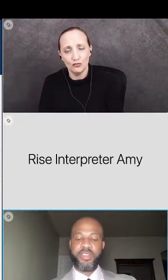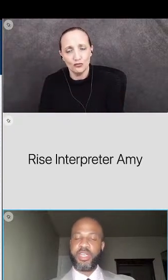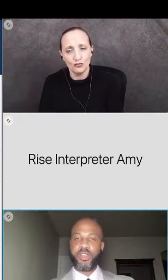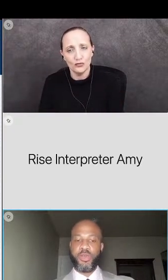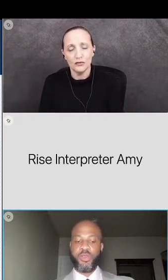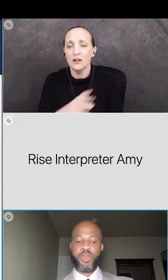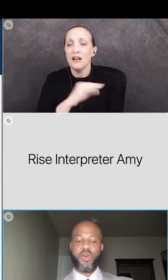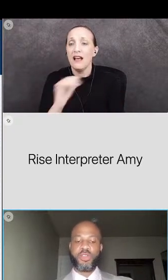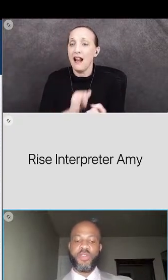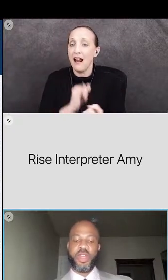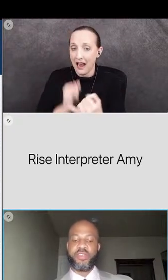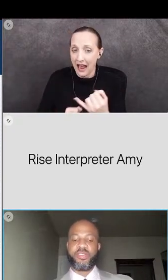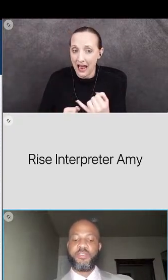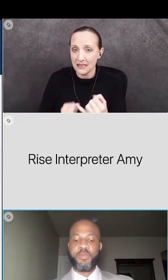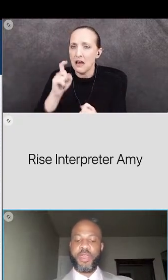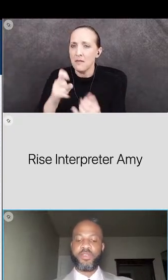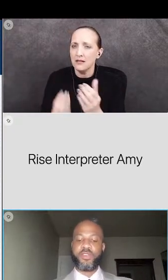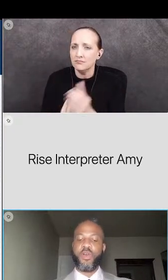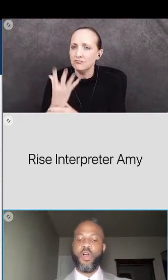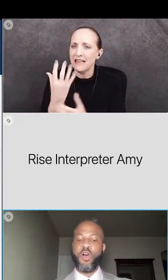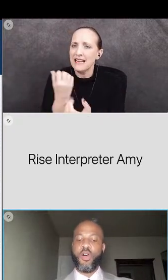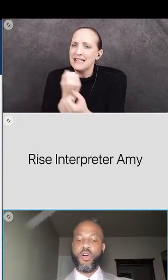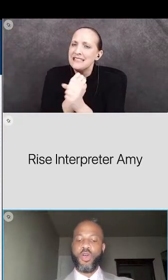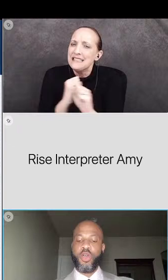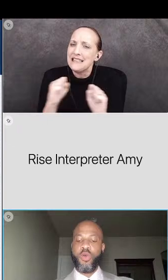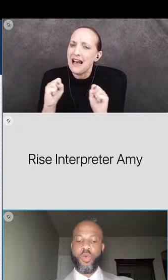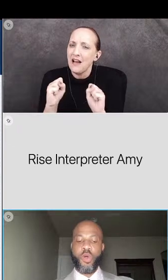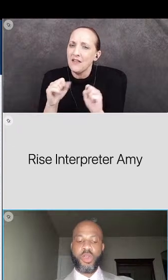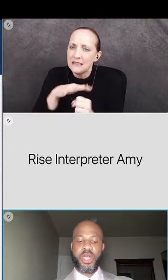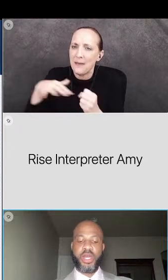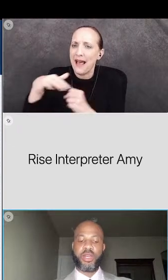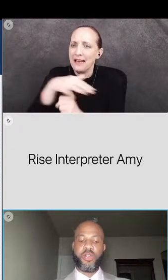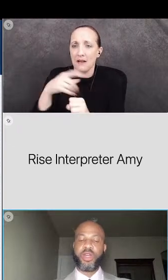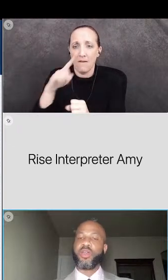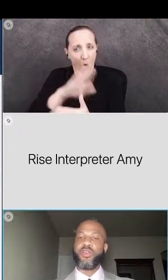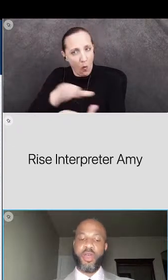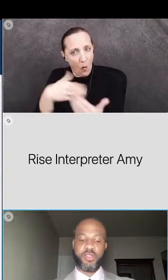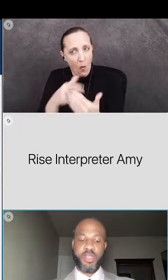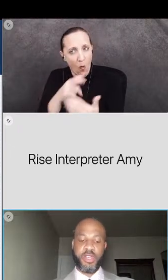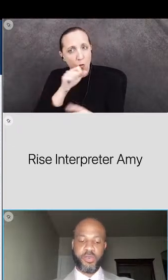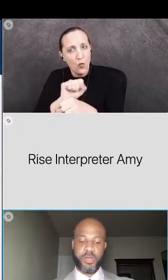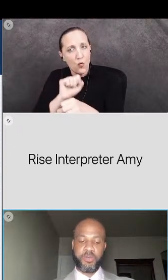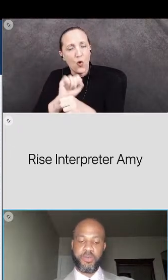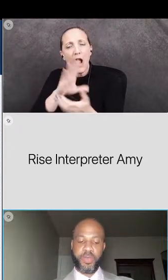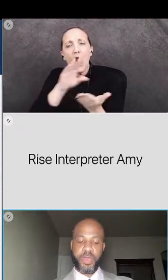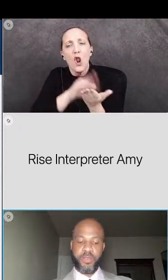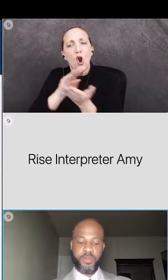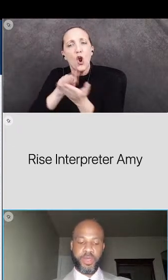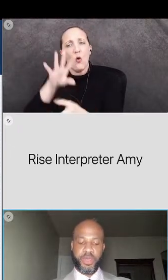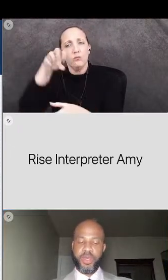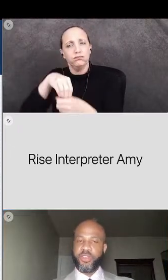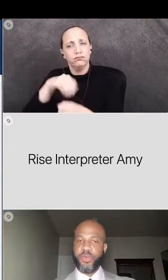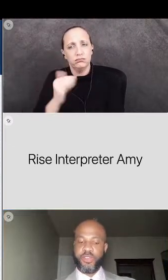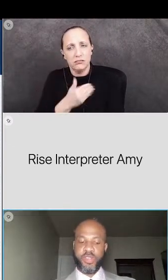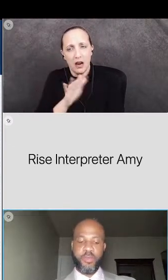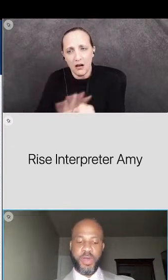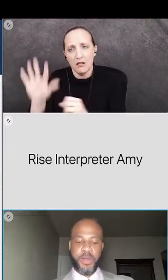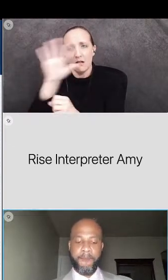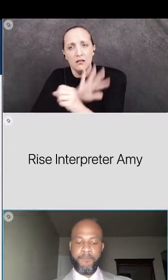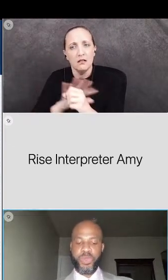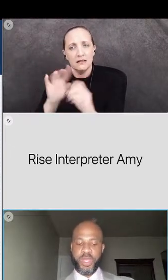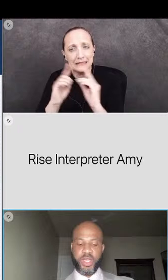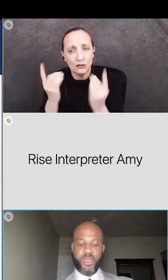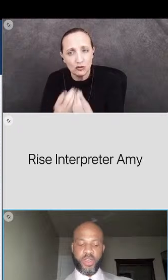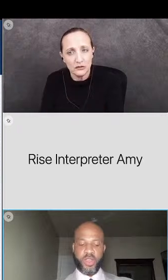and last it includes cultivating safe spaces for all who are working and learning across the district so in